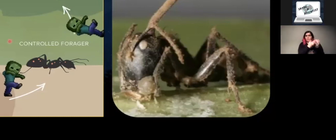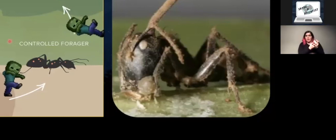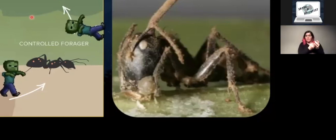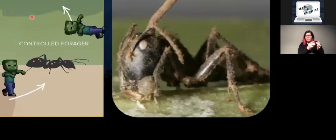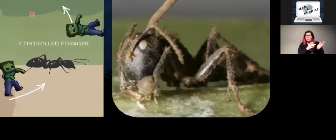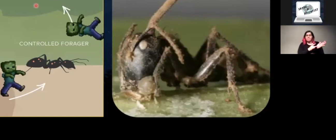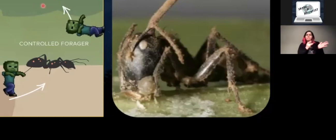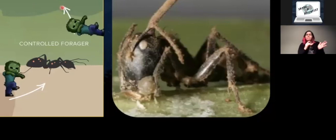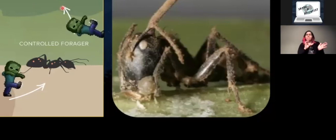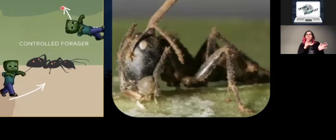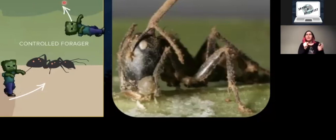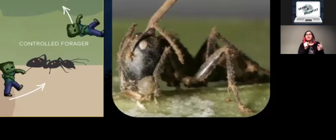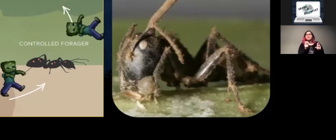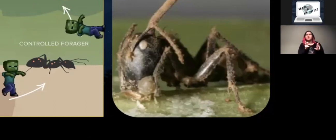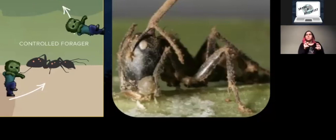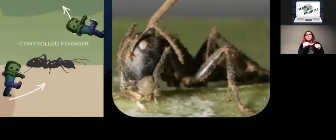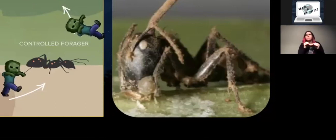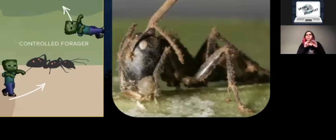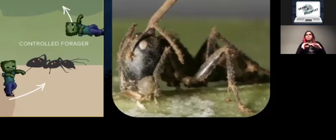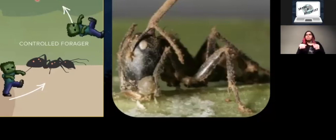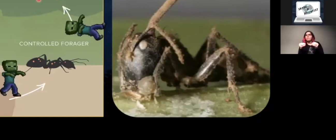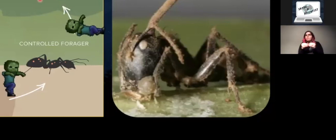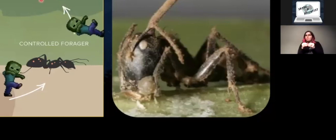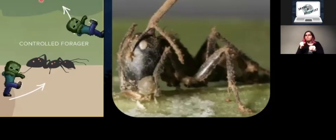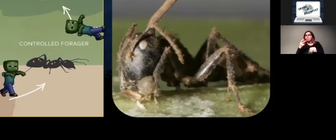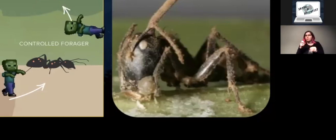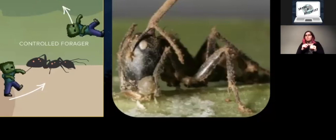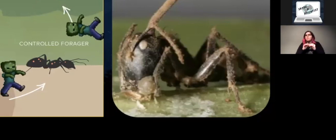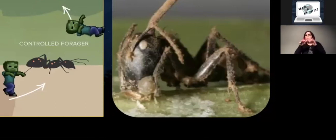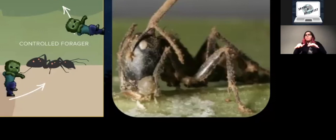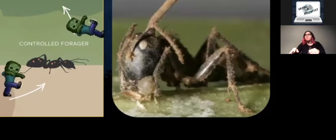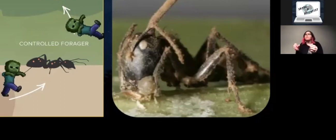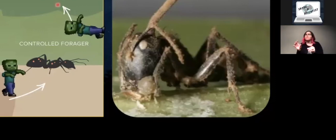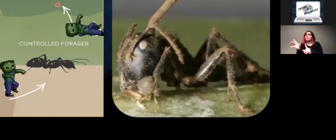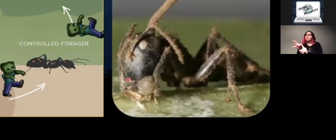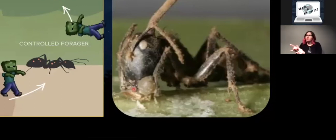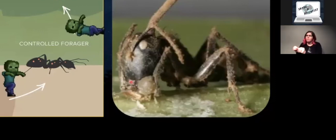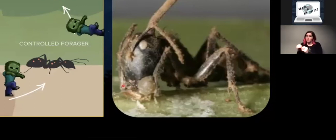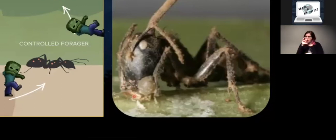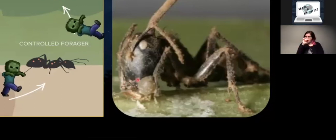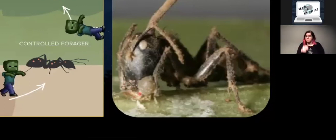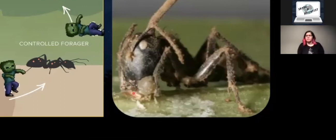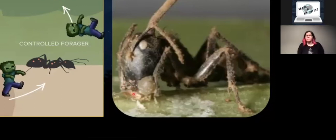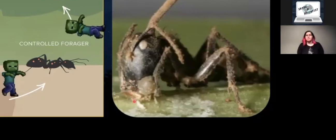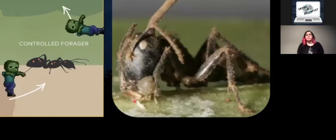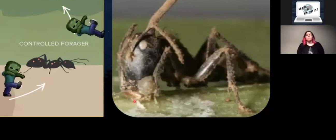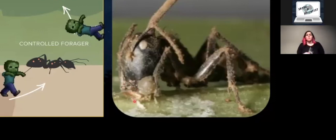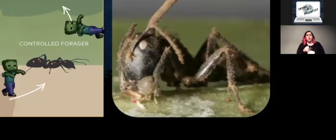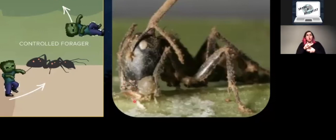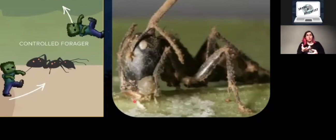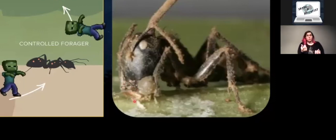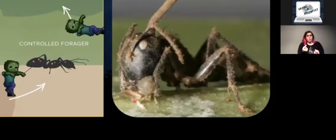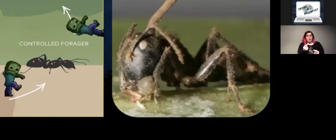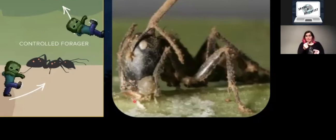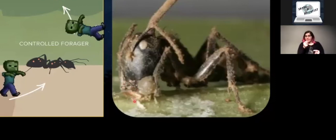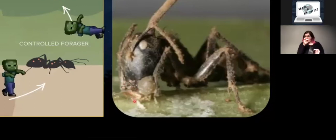fungus to reproduce and spread new spores that can fall on ants below. So at this point, the fungus actually causes the ant to bite down